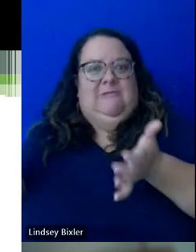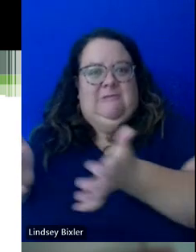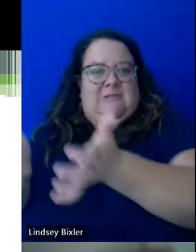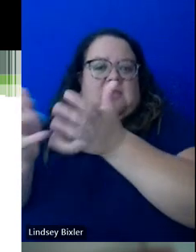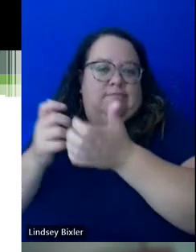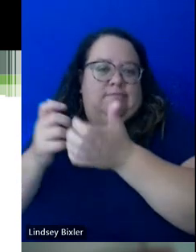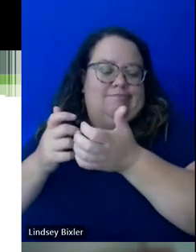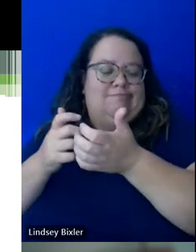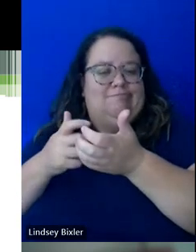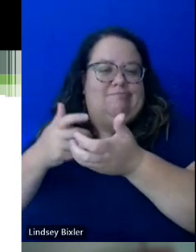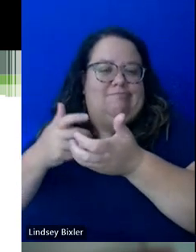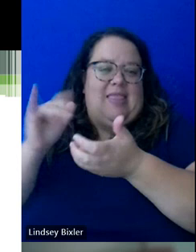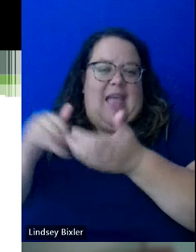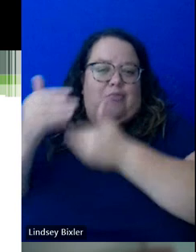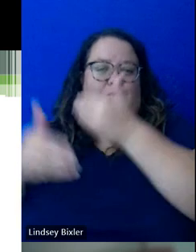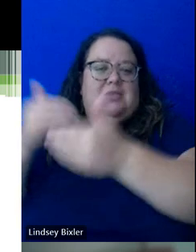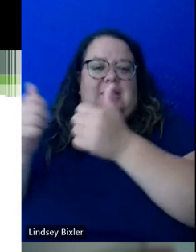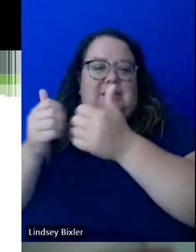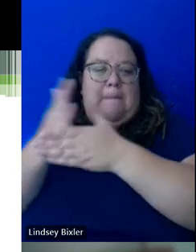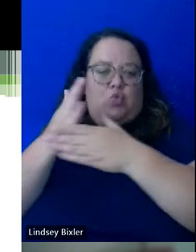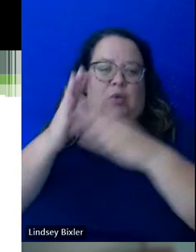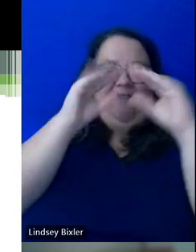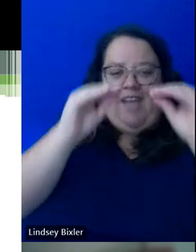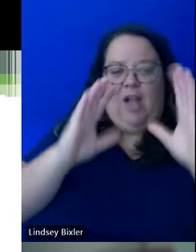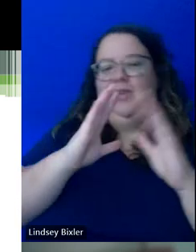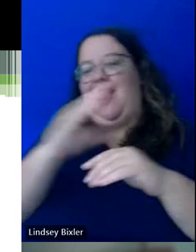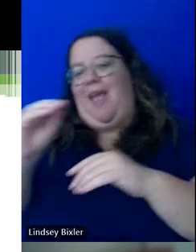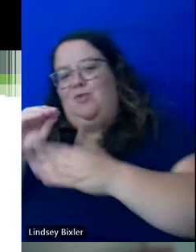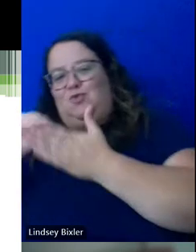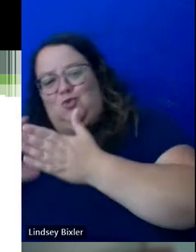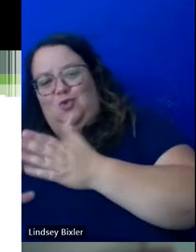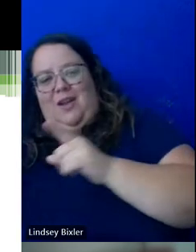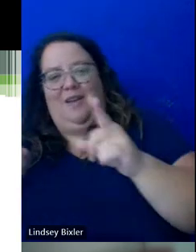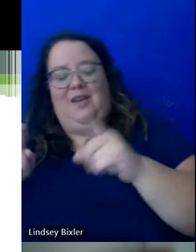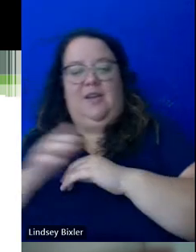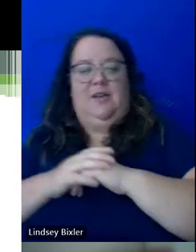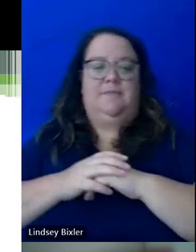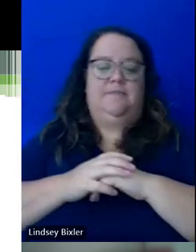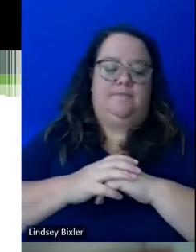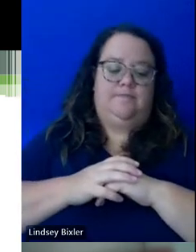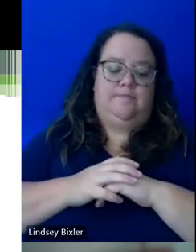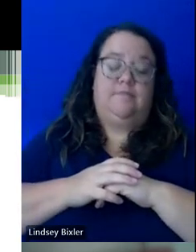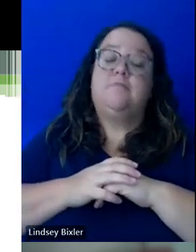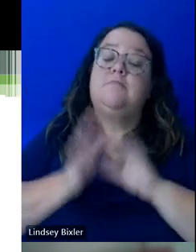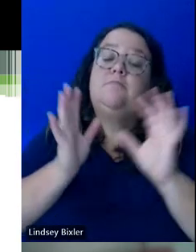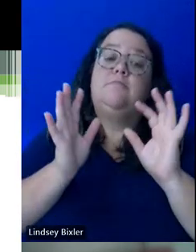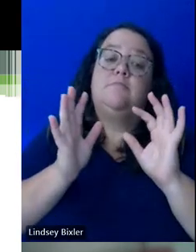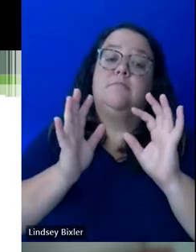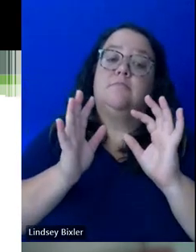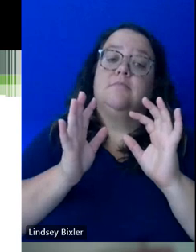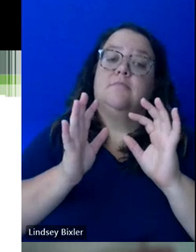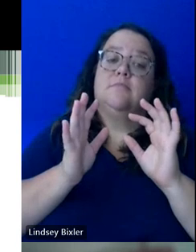process between the student and the faculty member. And it's worth also just naming the fact that there is a